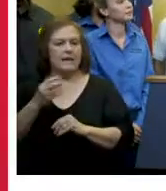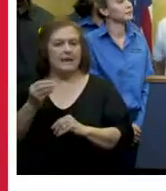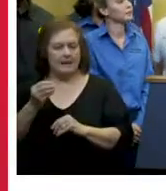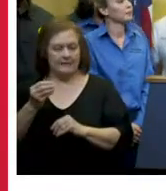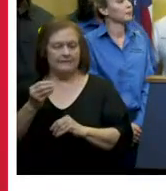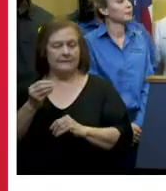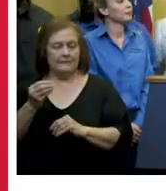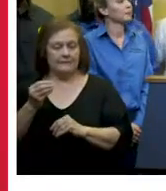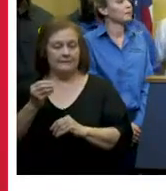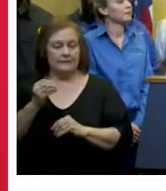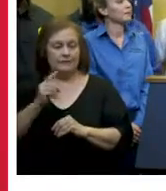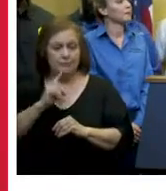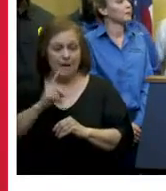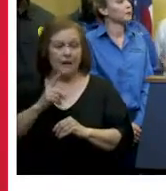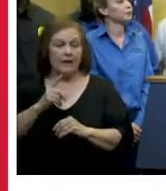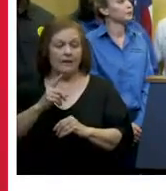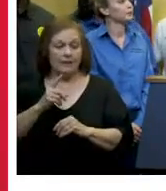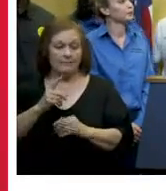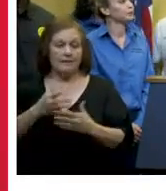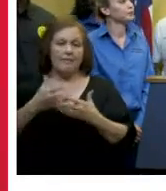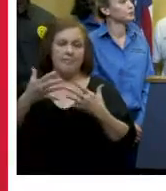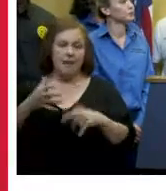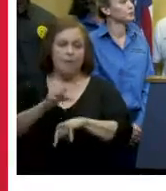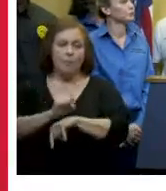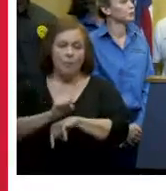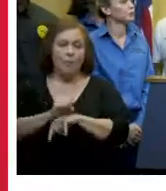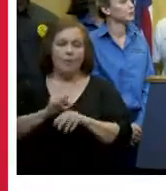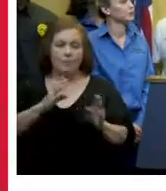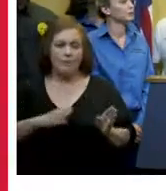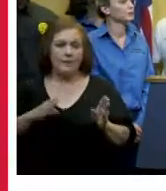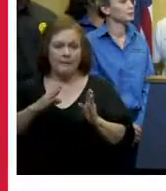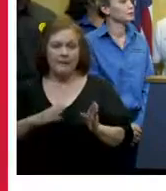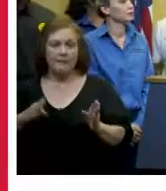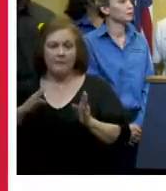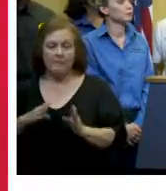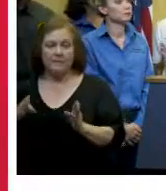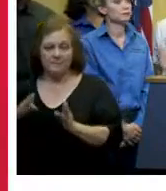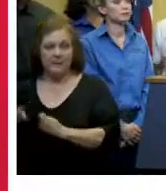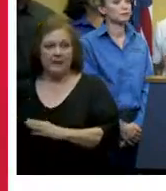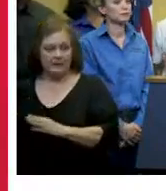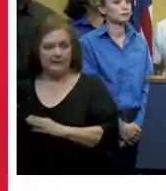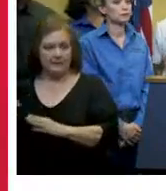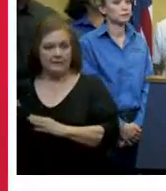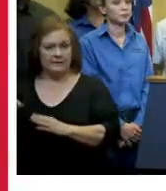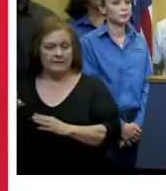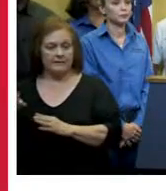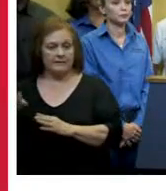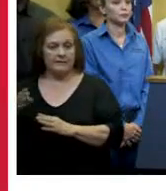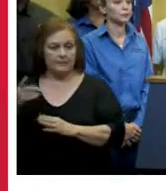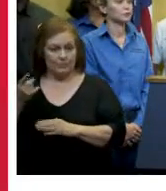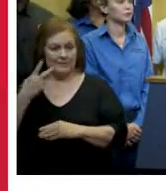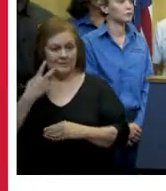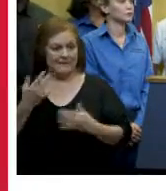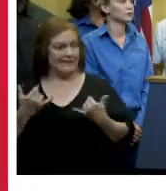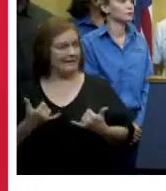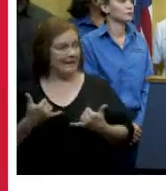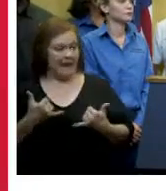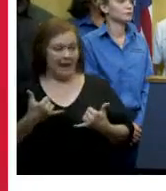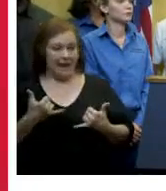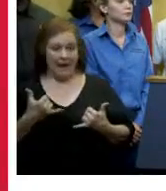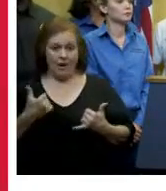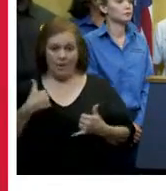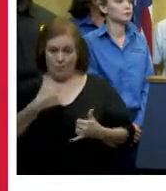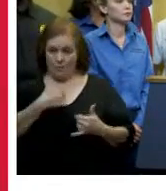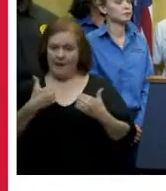takes a lot of preparation coordination and leadership to see what you have today to have a